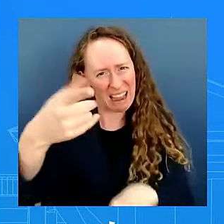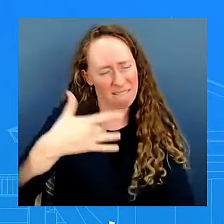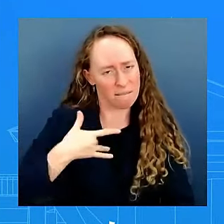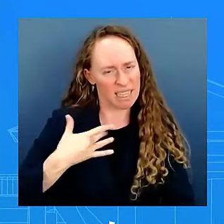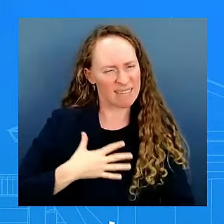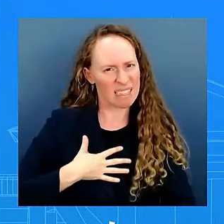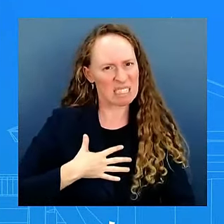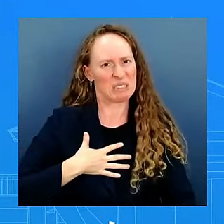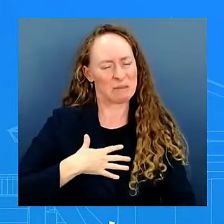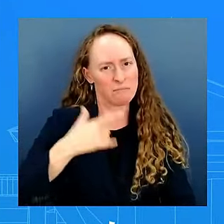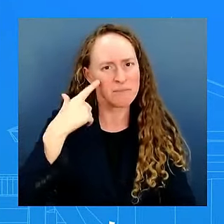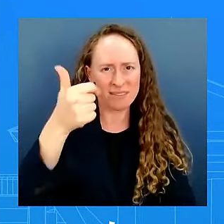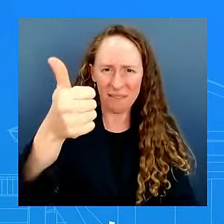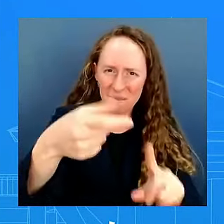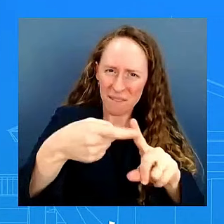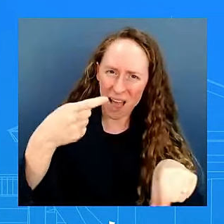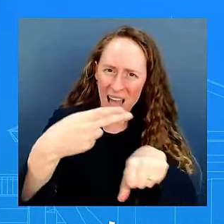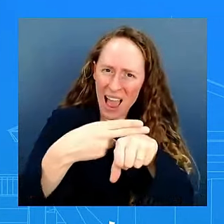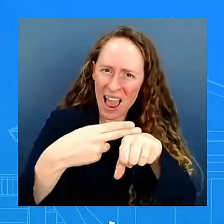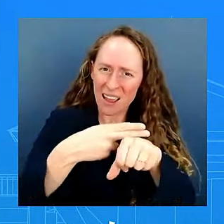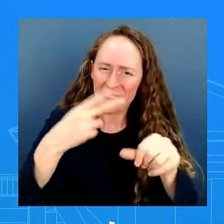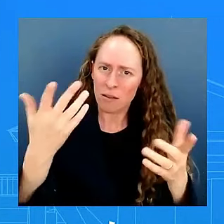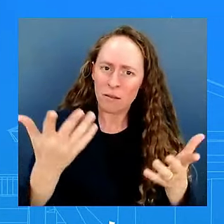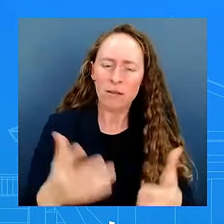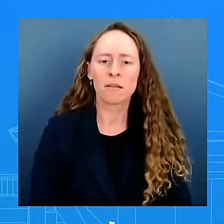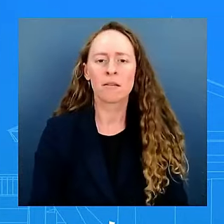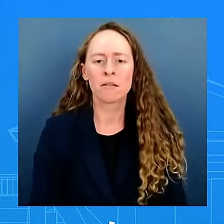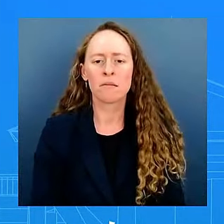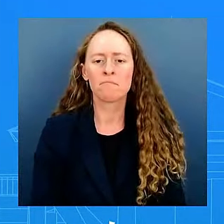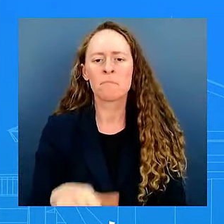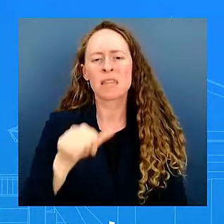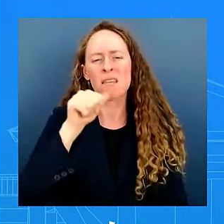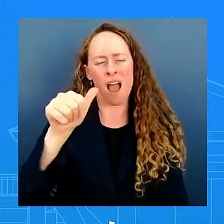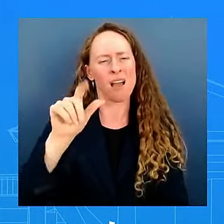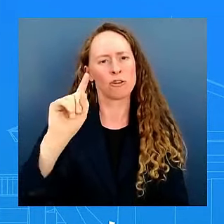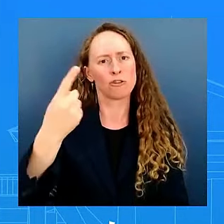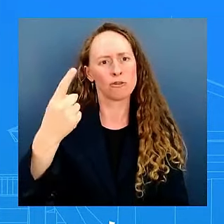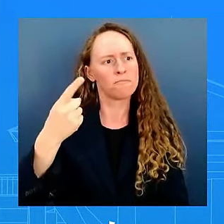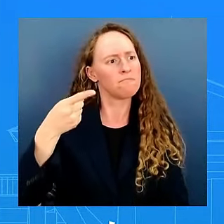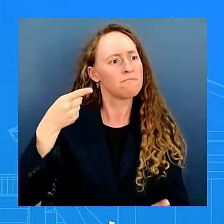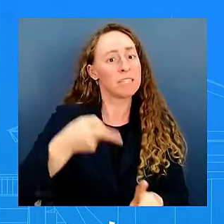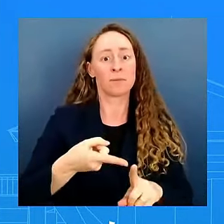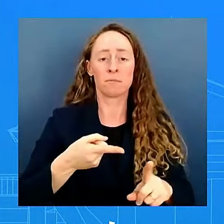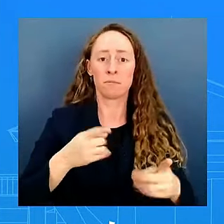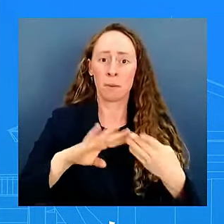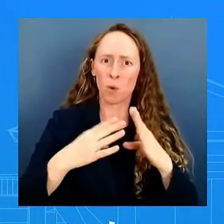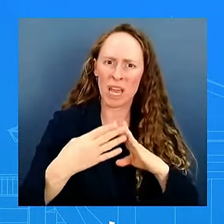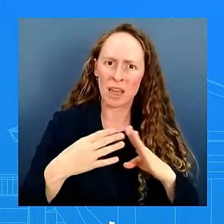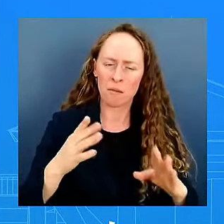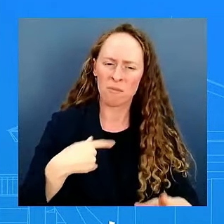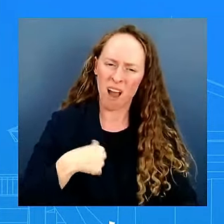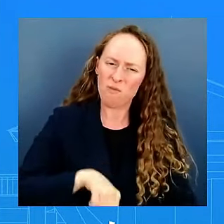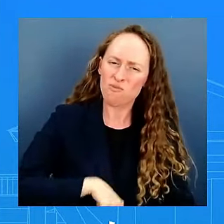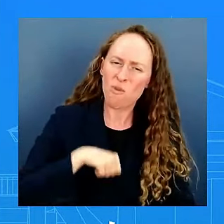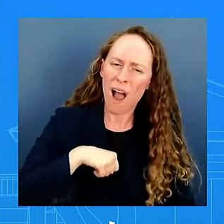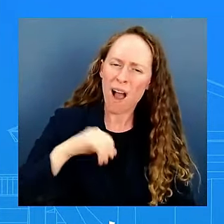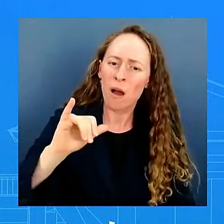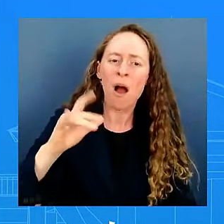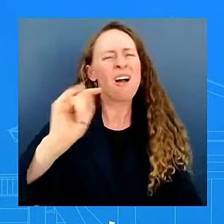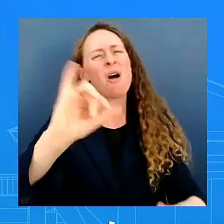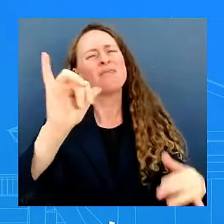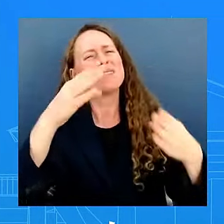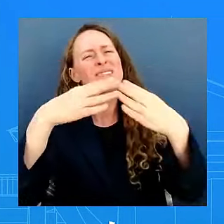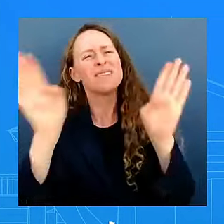just a community that i belong to and proudly belong to but any community any vulnerable community that is